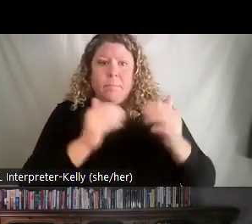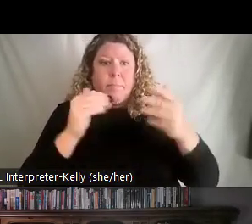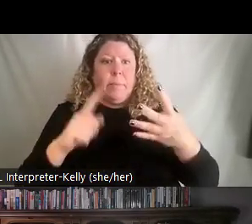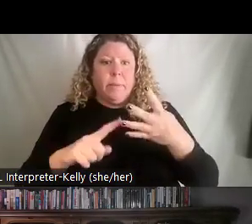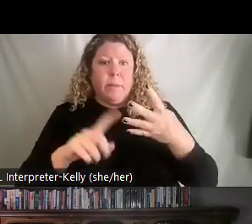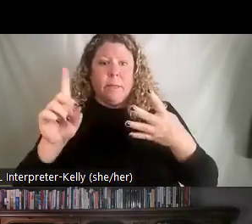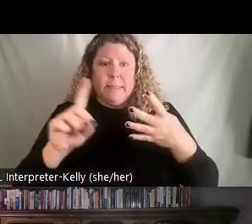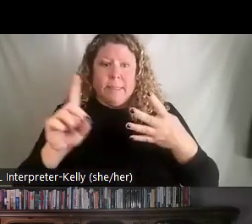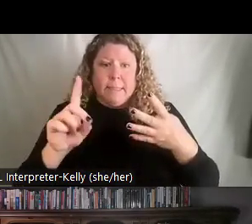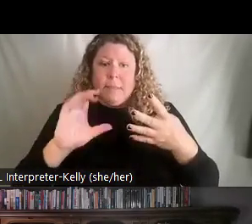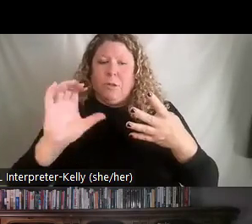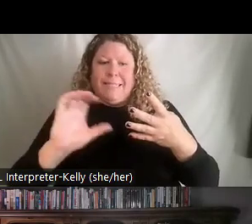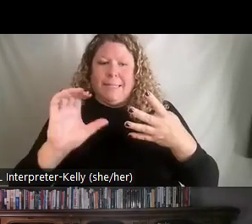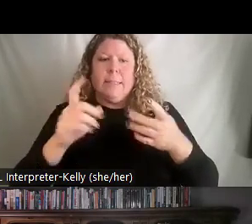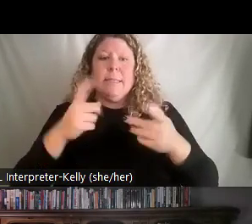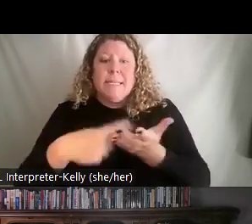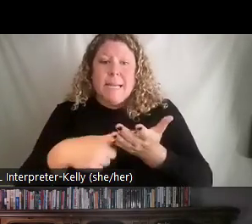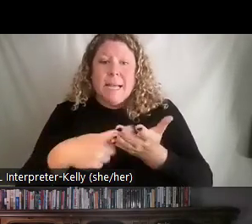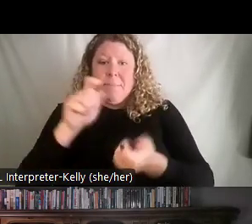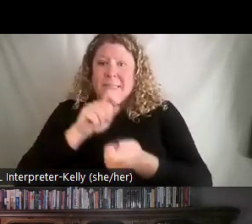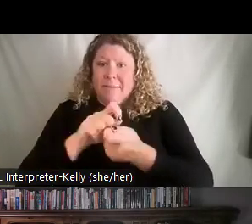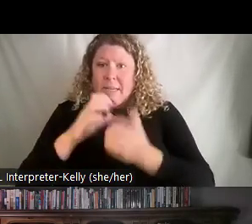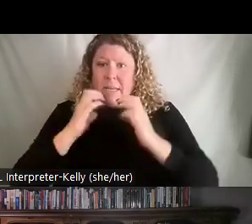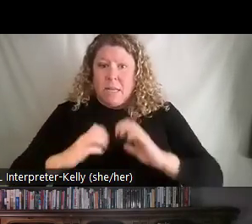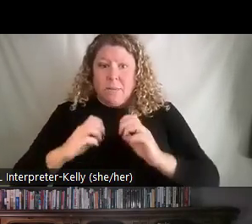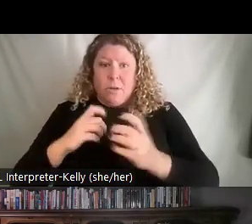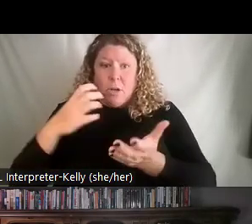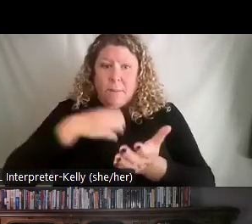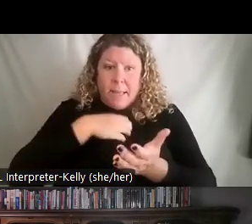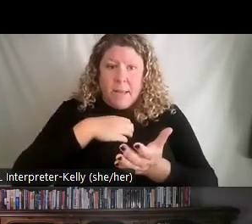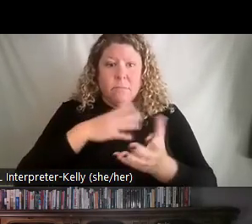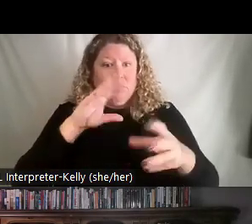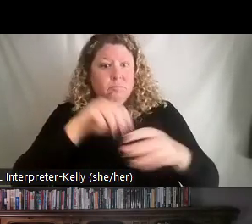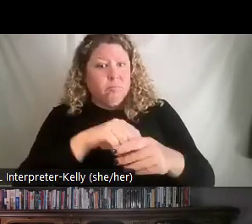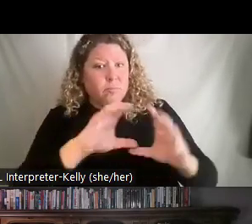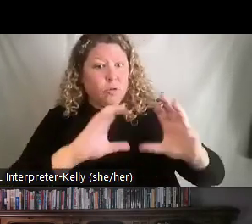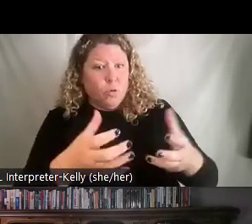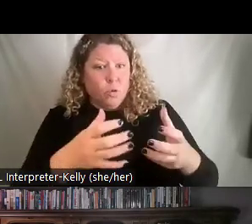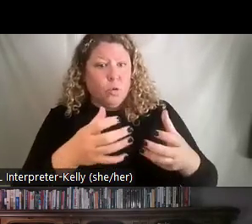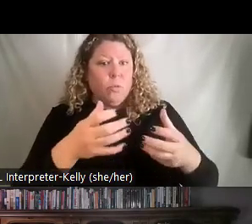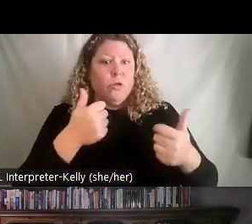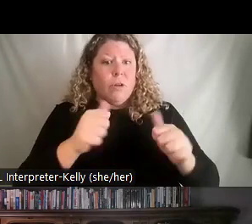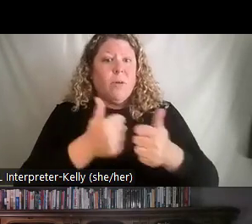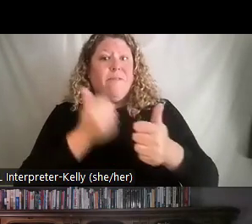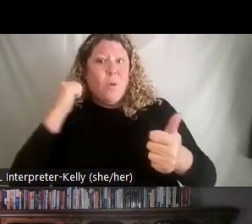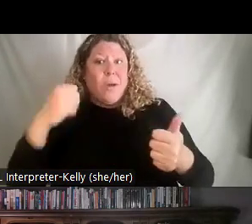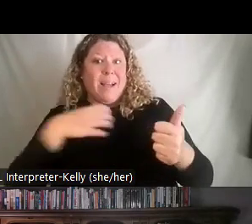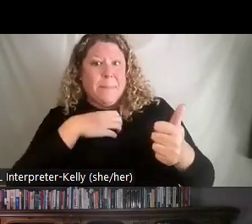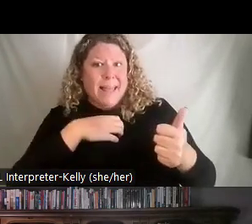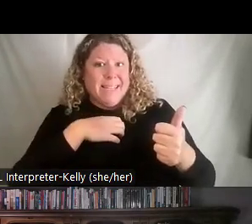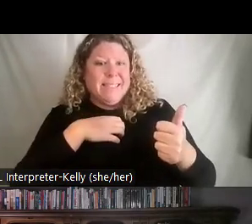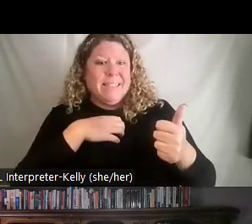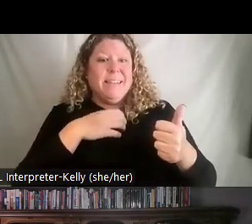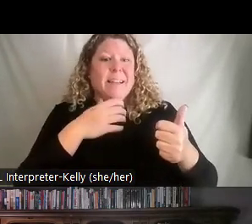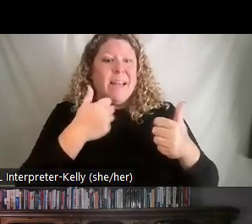participate with the group in identifying solutions to avoid getting complaints in the first place, encourage them to implement their